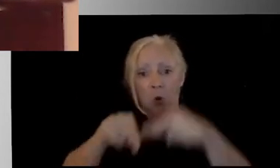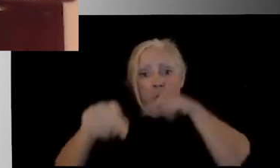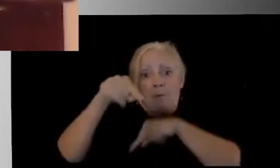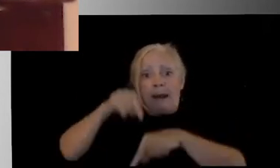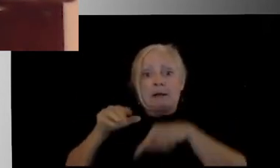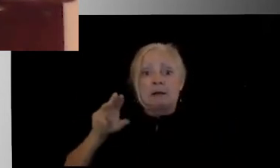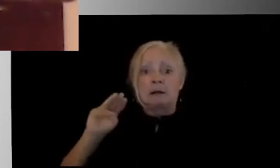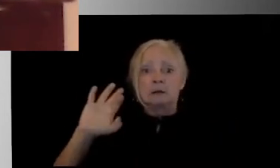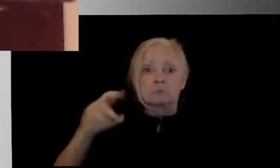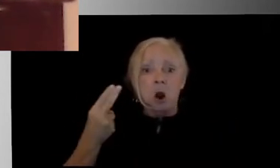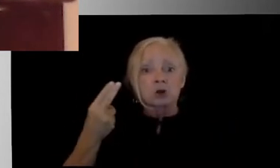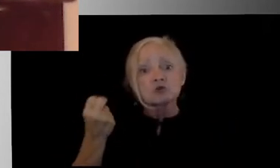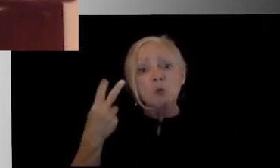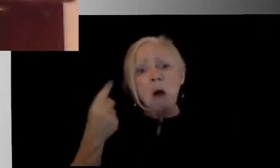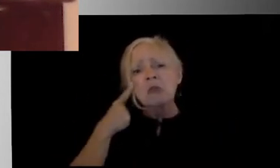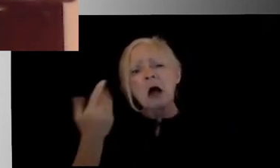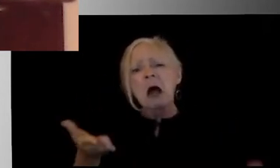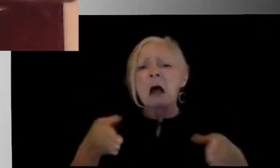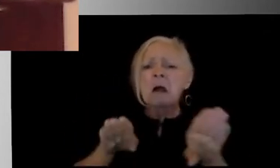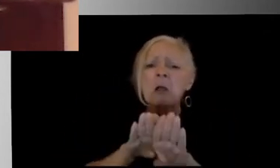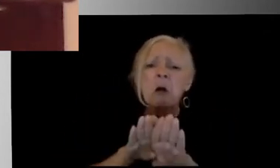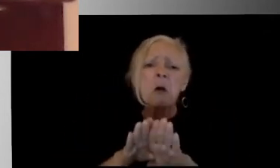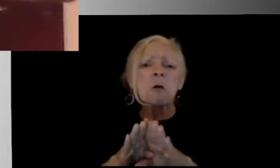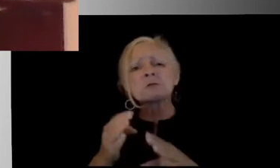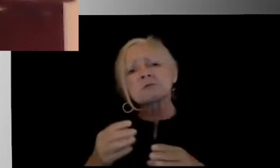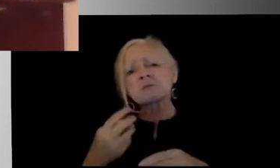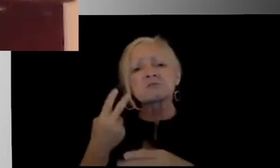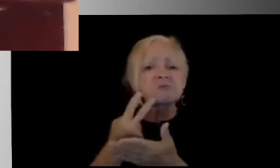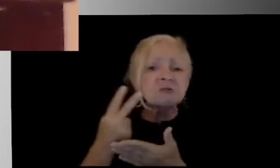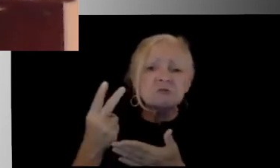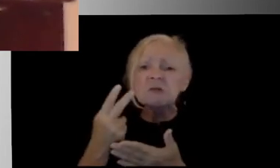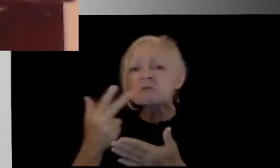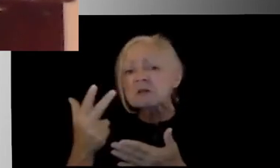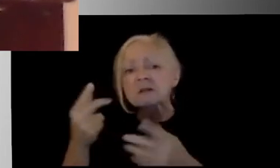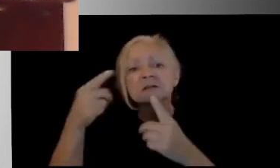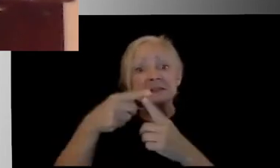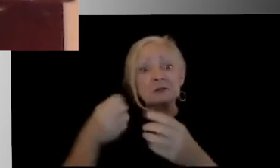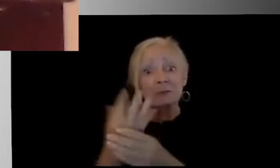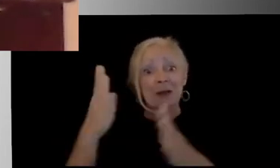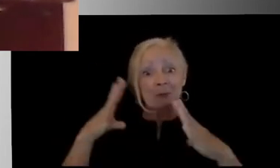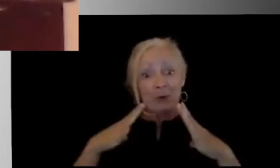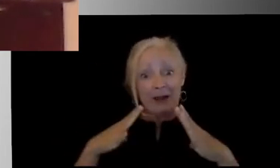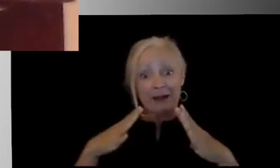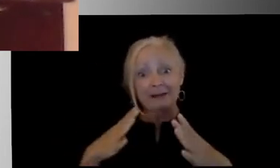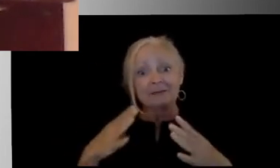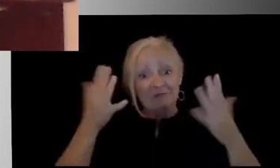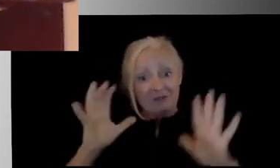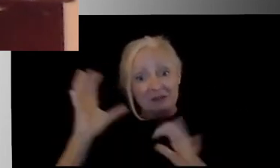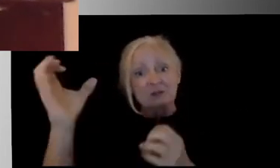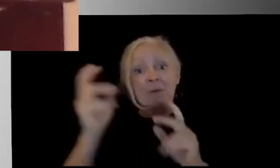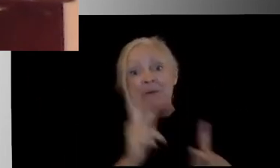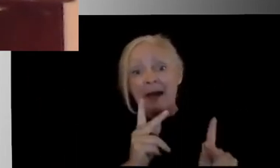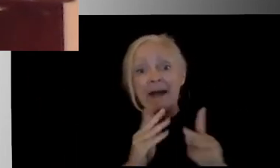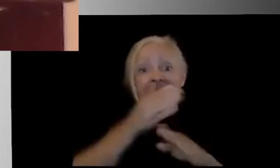going to be closed just until spring break, that was something that we were all looking forward to and getting this virus over with and coming back after spring break